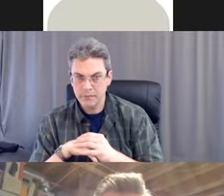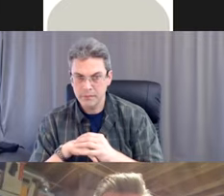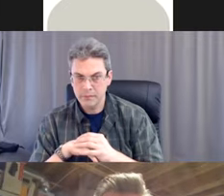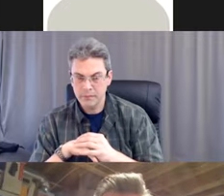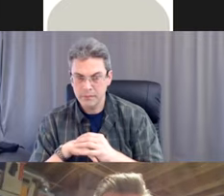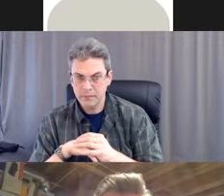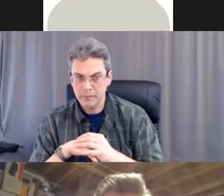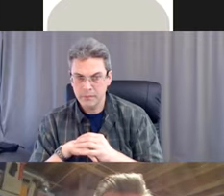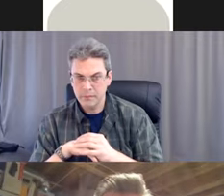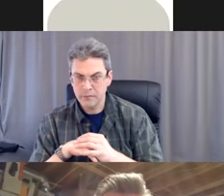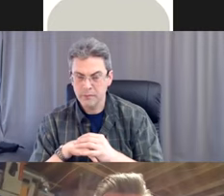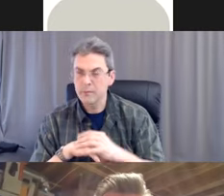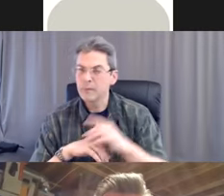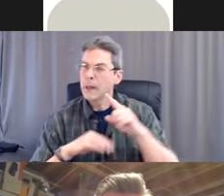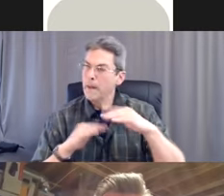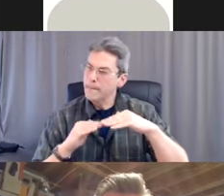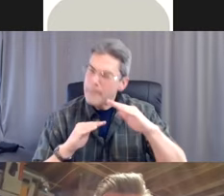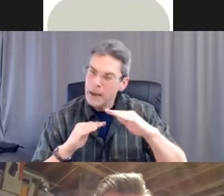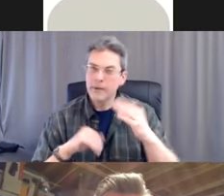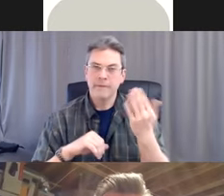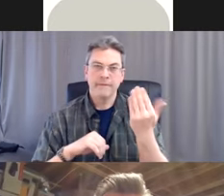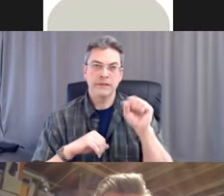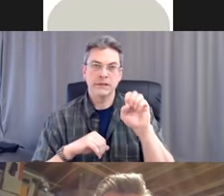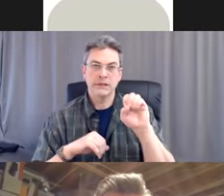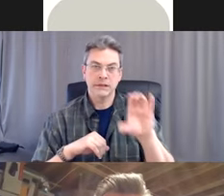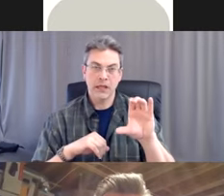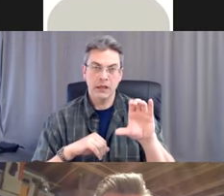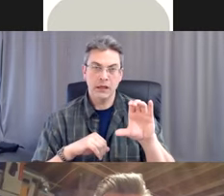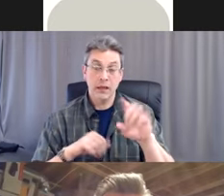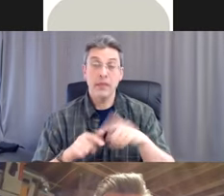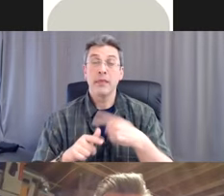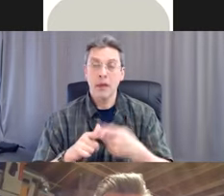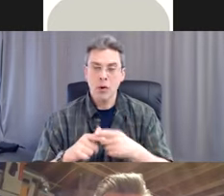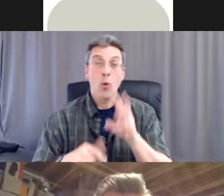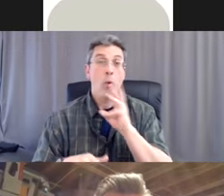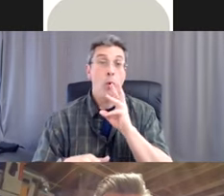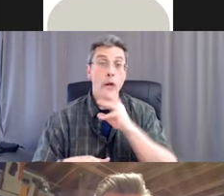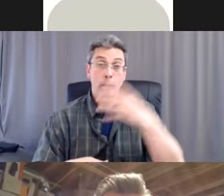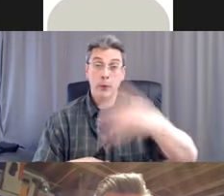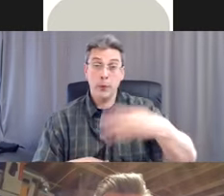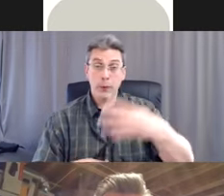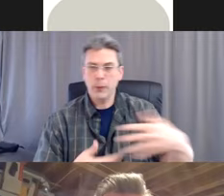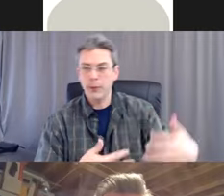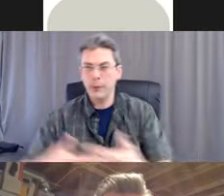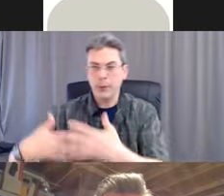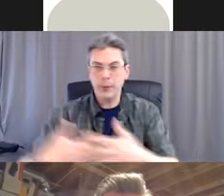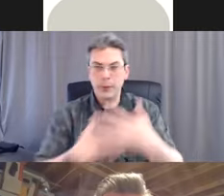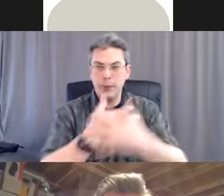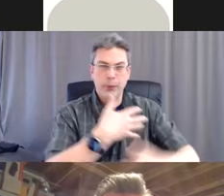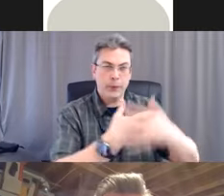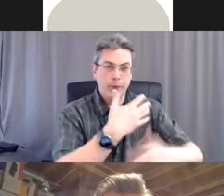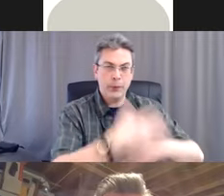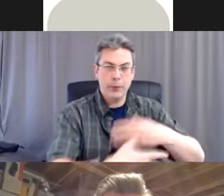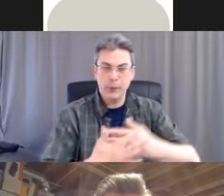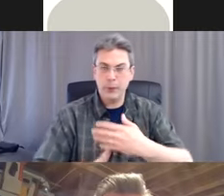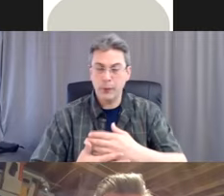After a minimum of 15 seconds, rinse your hands thoroughly under run water. Be sure that all soap is removed as